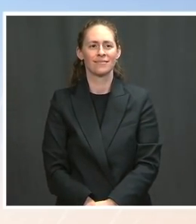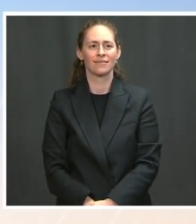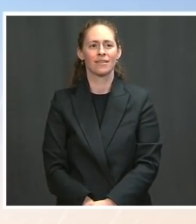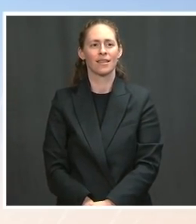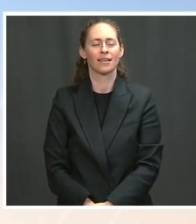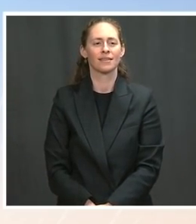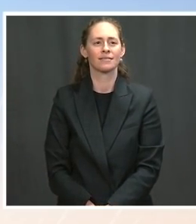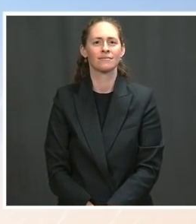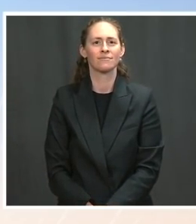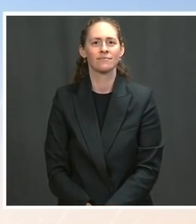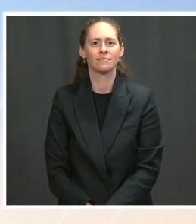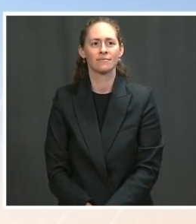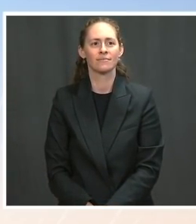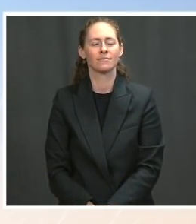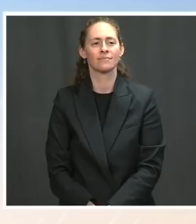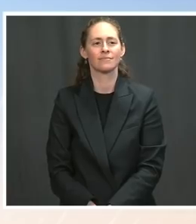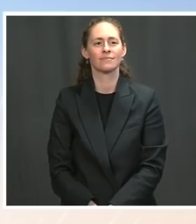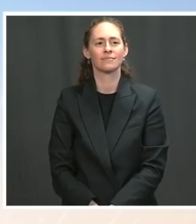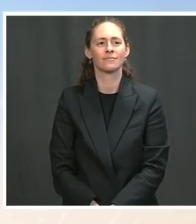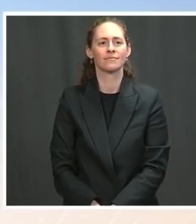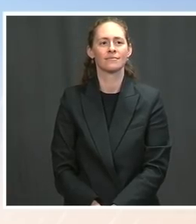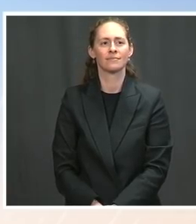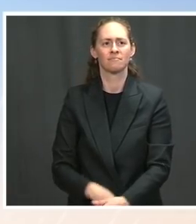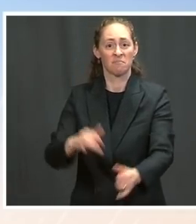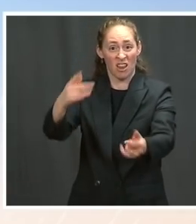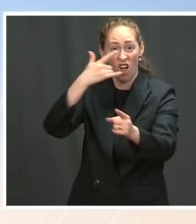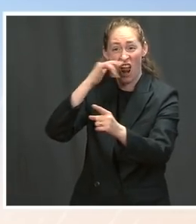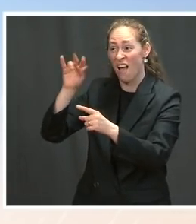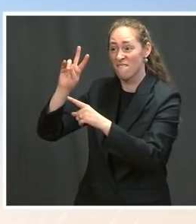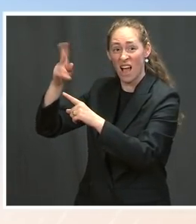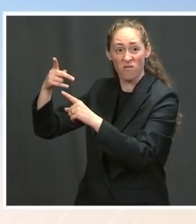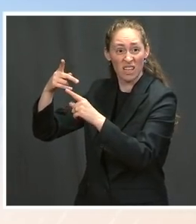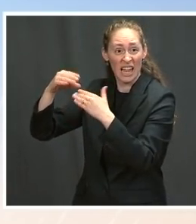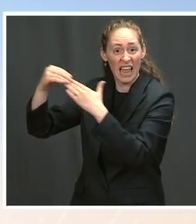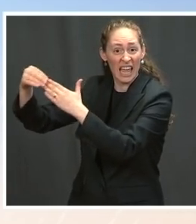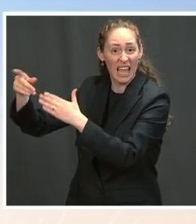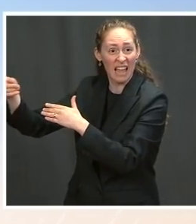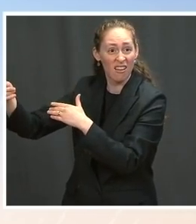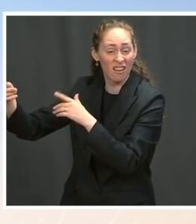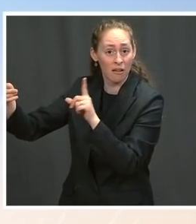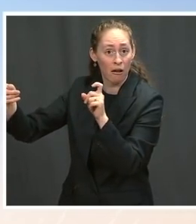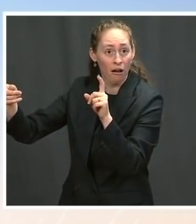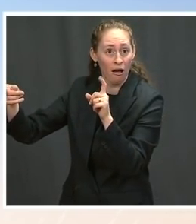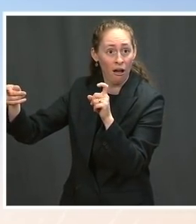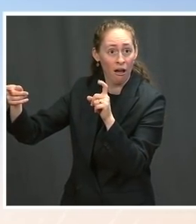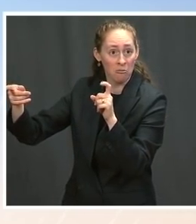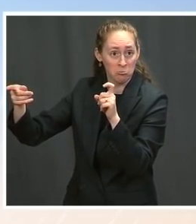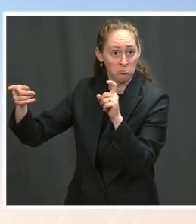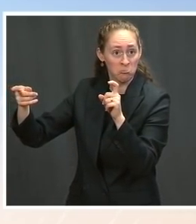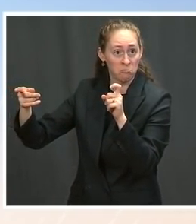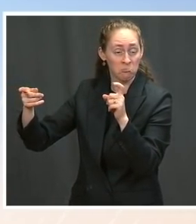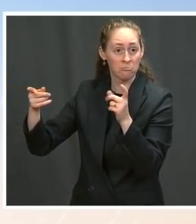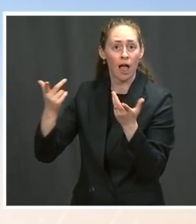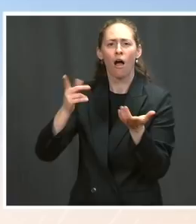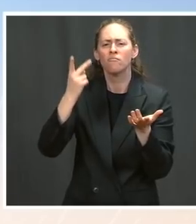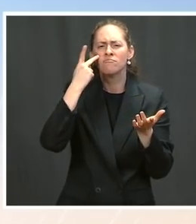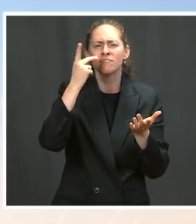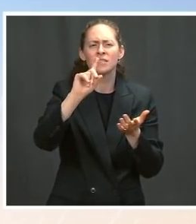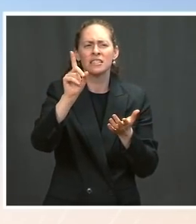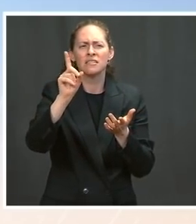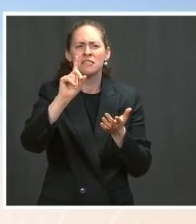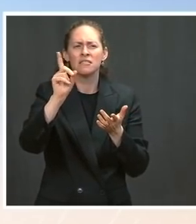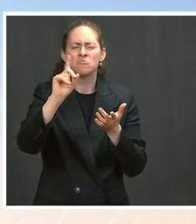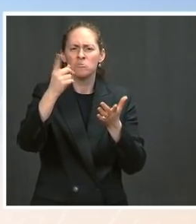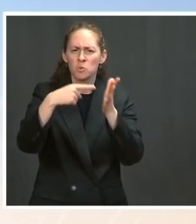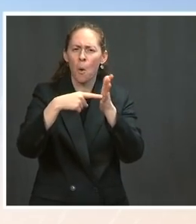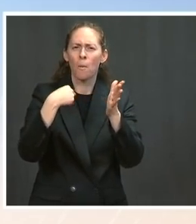Presidents have. How How so? I'd love to see the data. If you want to give me, present that to us. you with that sometimes and would love to get your reaction on it. would welcome it.